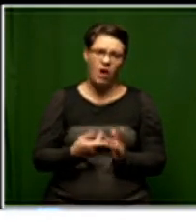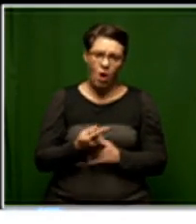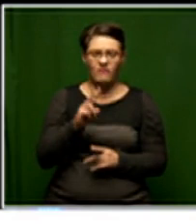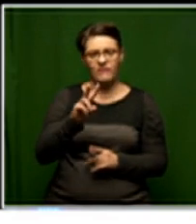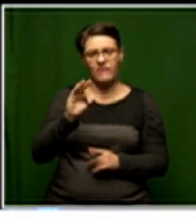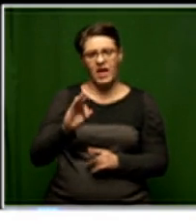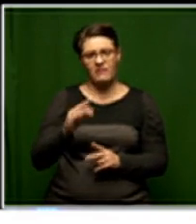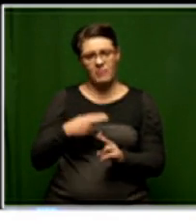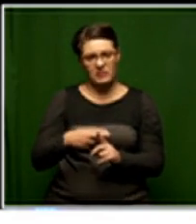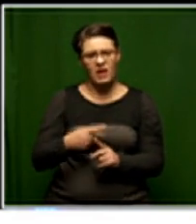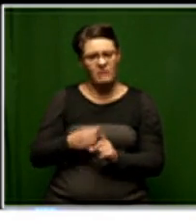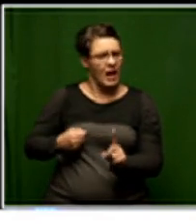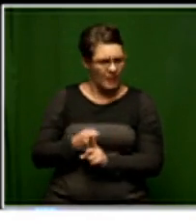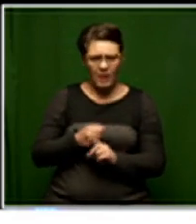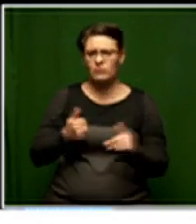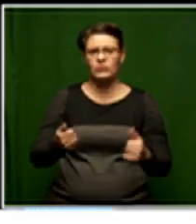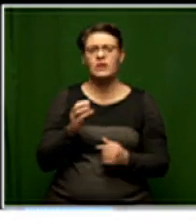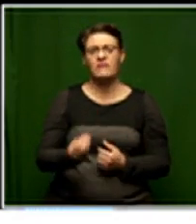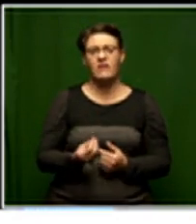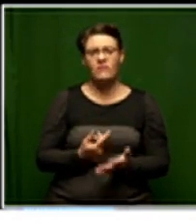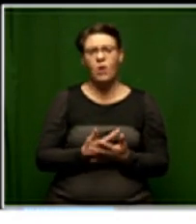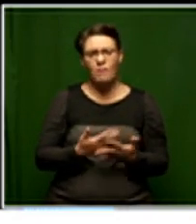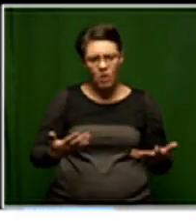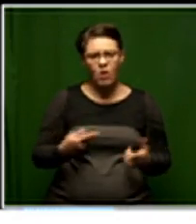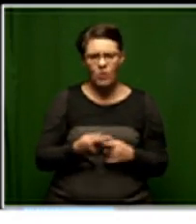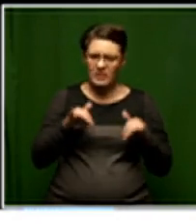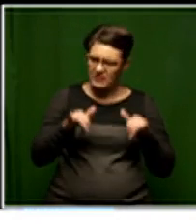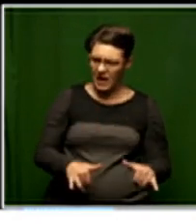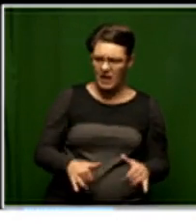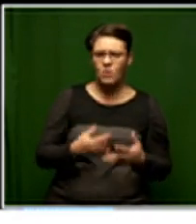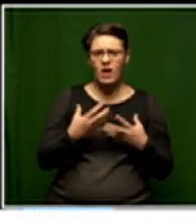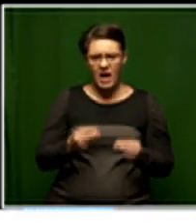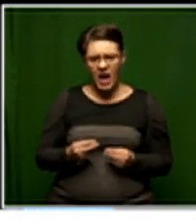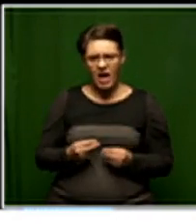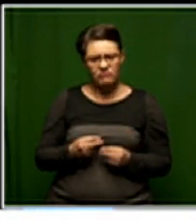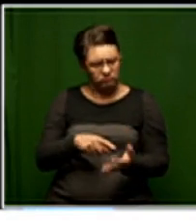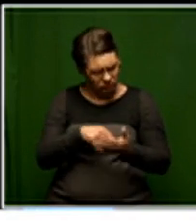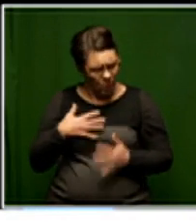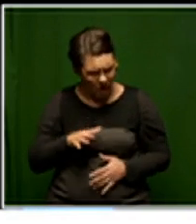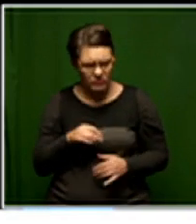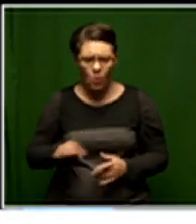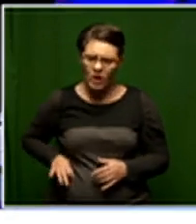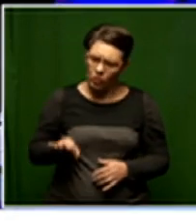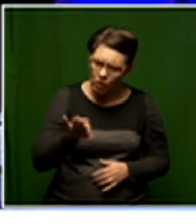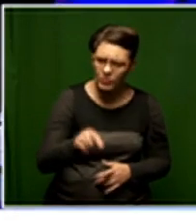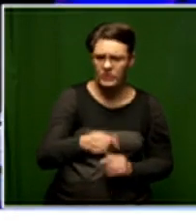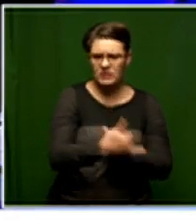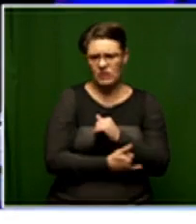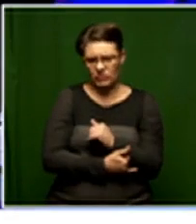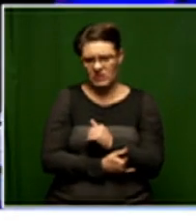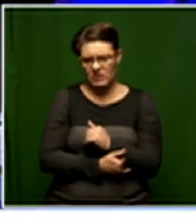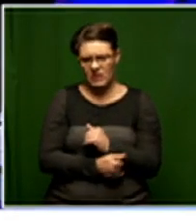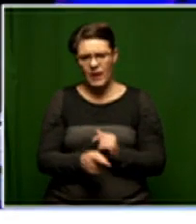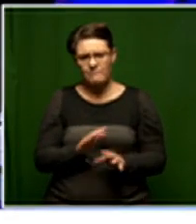the Freedom Front. They had a good campaign as well, but that was for more or maybe we're going to stay, we've got the case here to stay, we want to make a contribution, but surely,